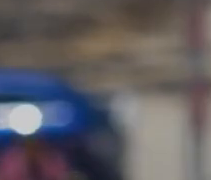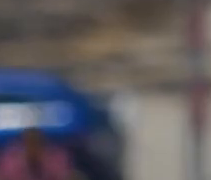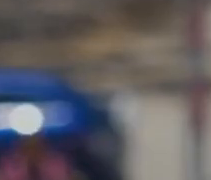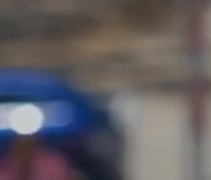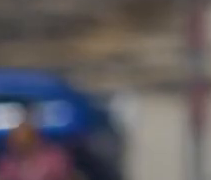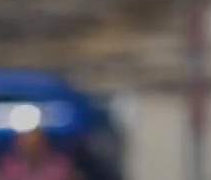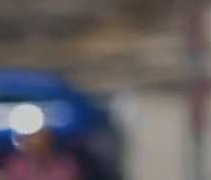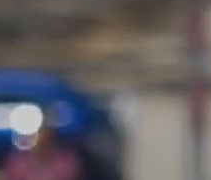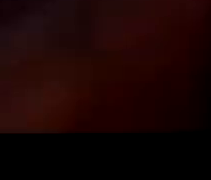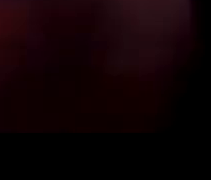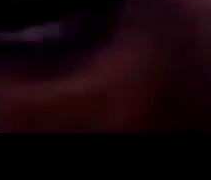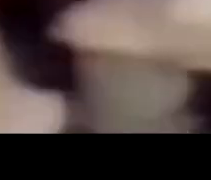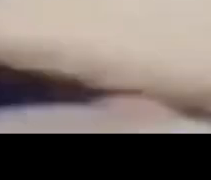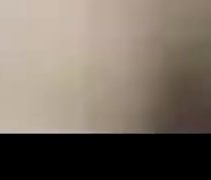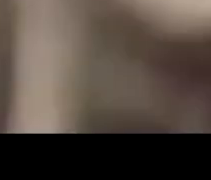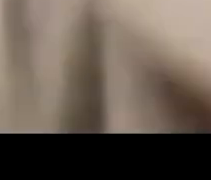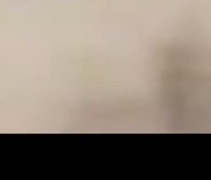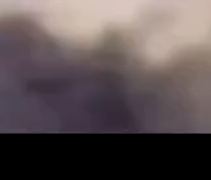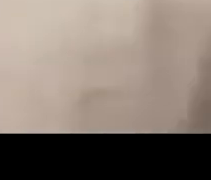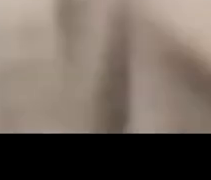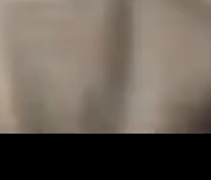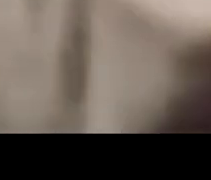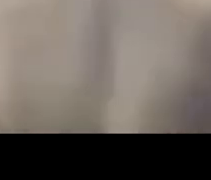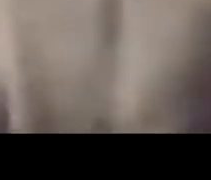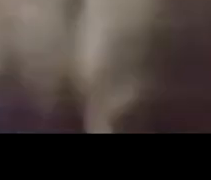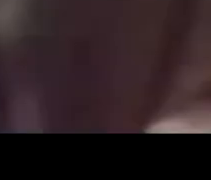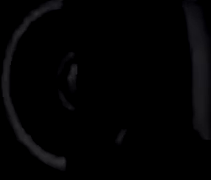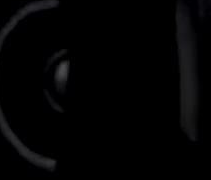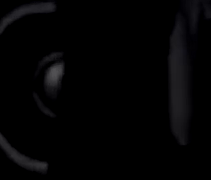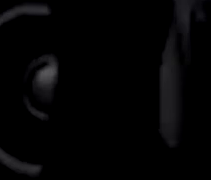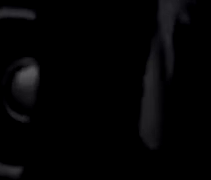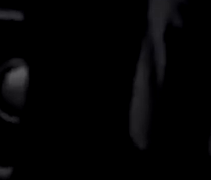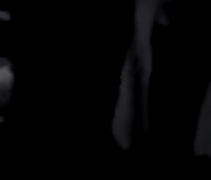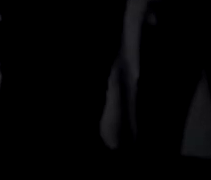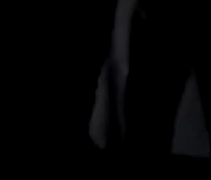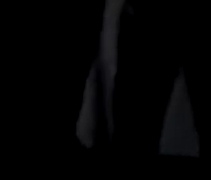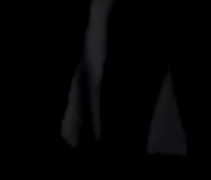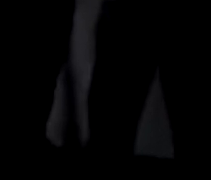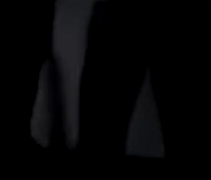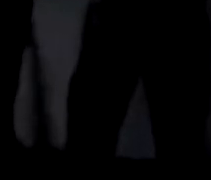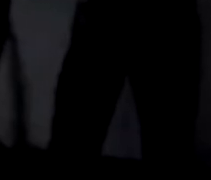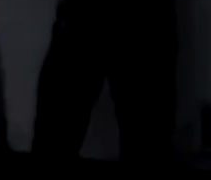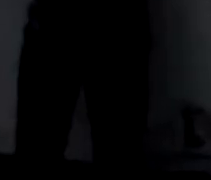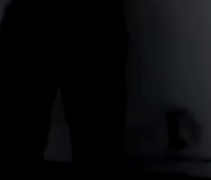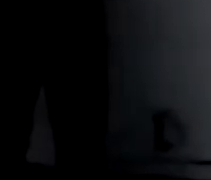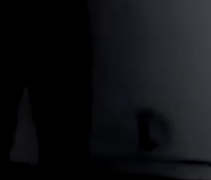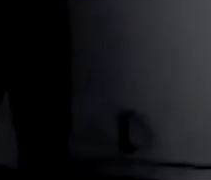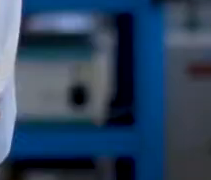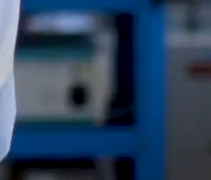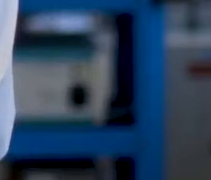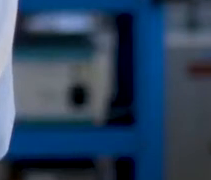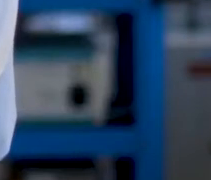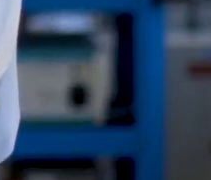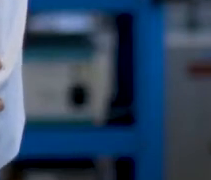place is full of stories woven together and revealing the many, many, many histories of Australia's first peoples.